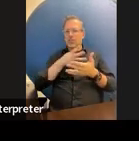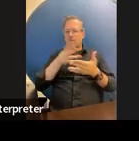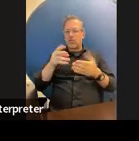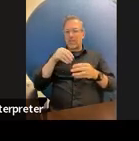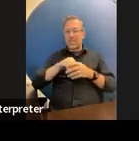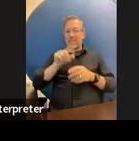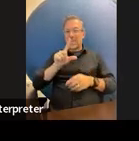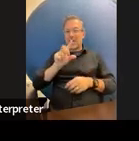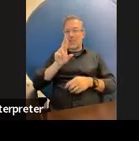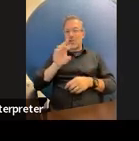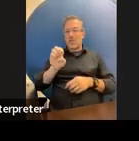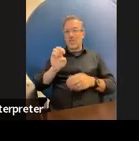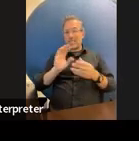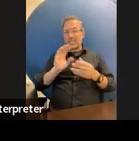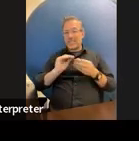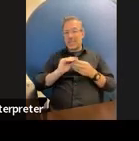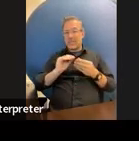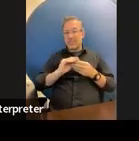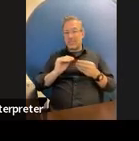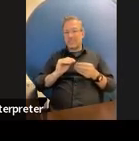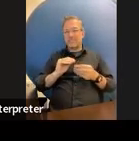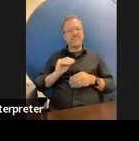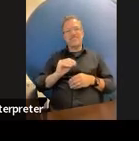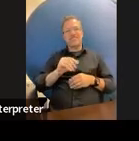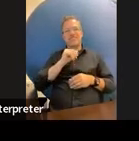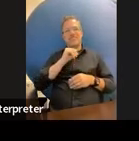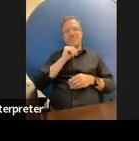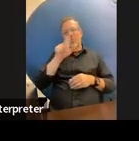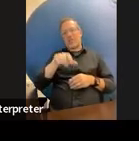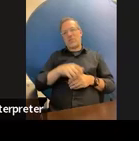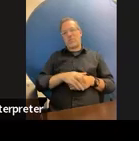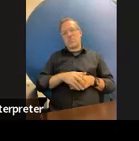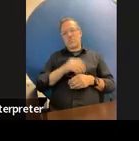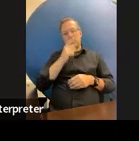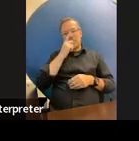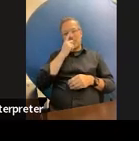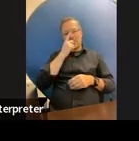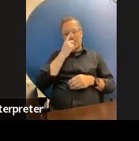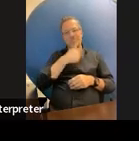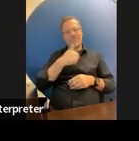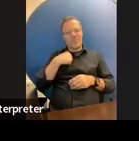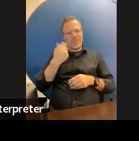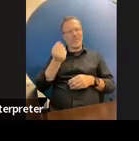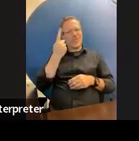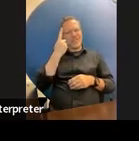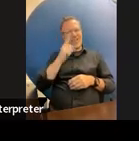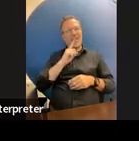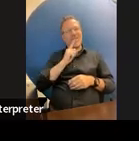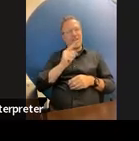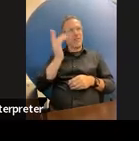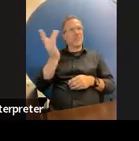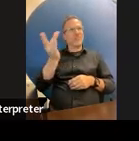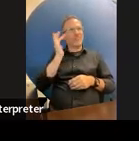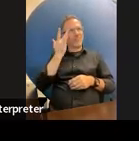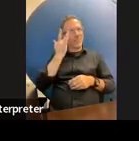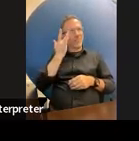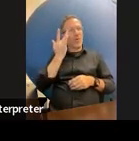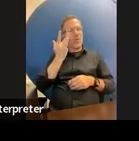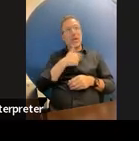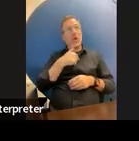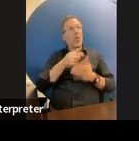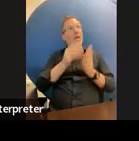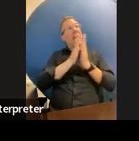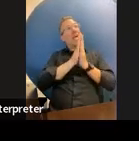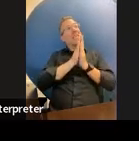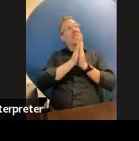but that's not what we look for so we understand that that's very annoying because it's what we ask for but it's not